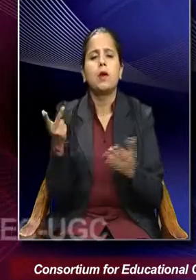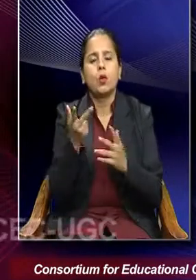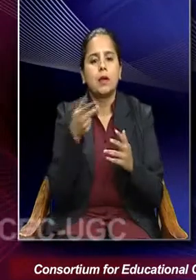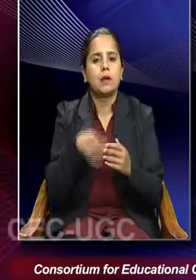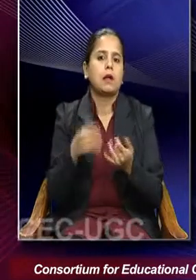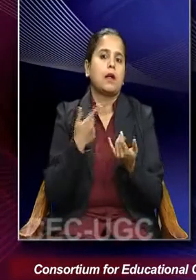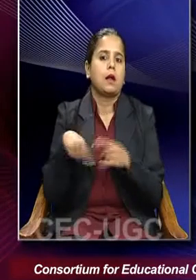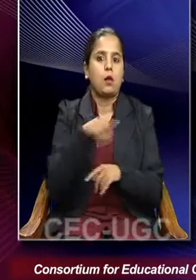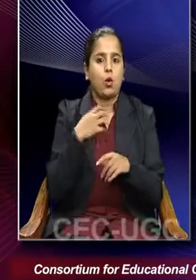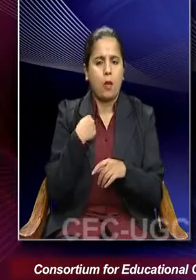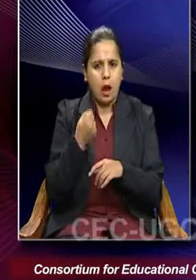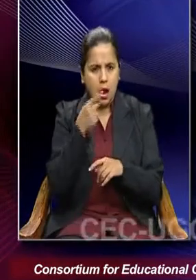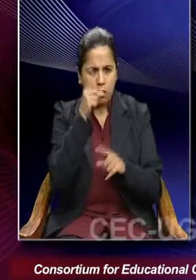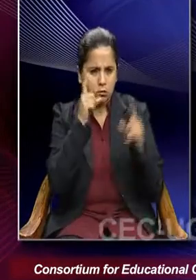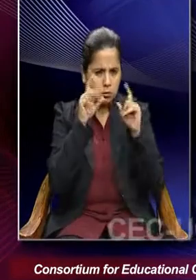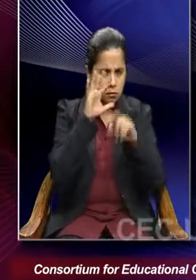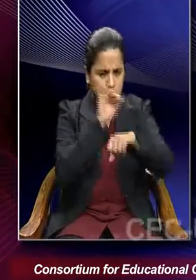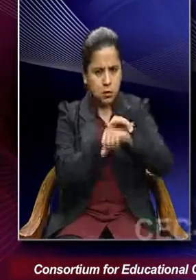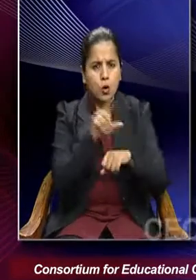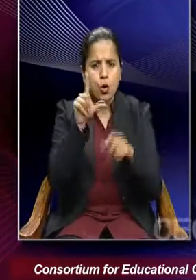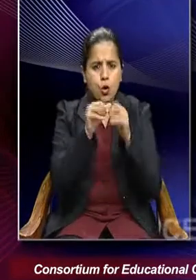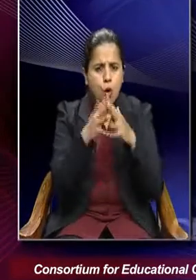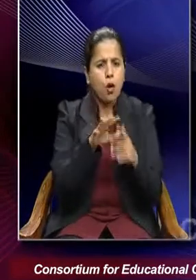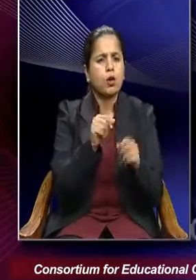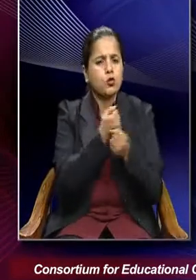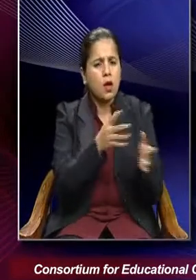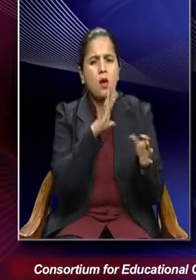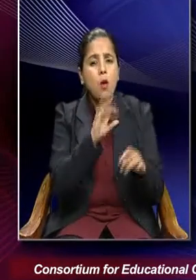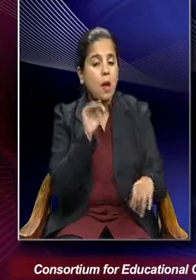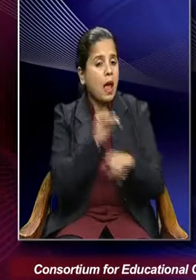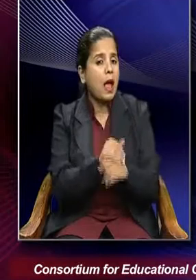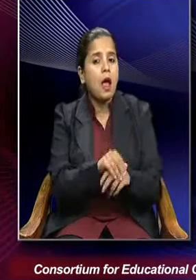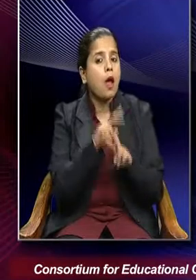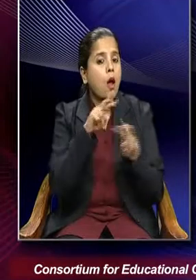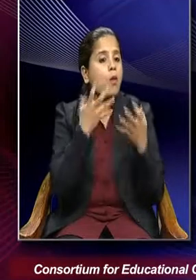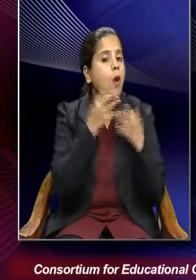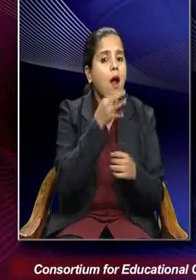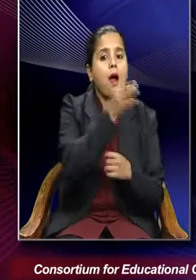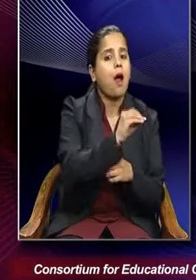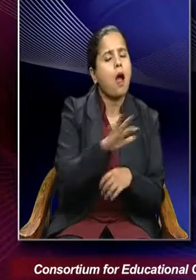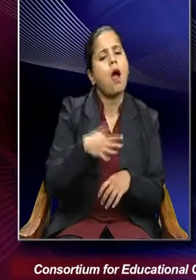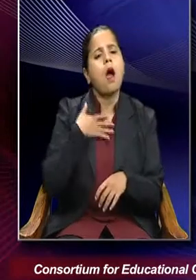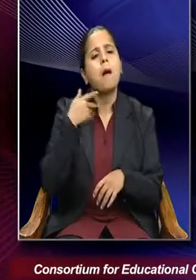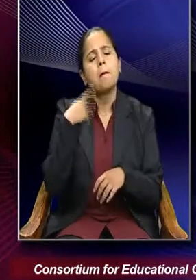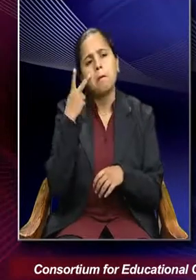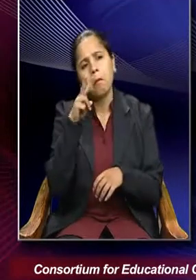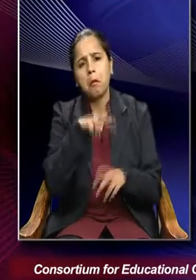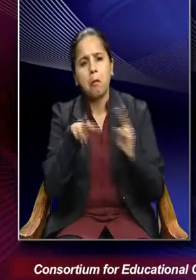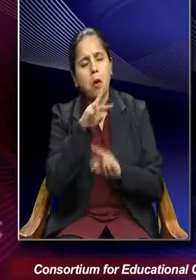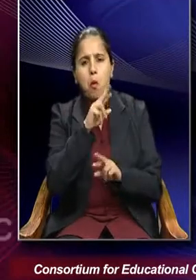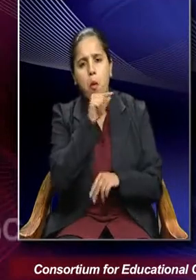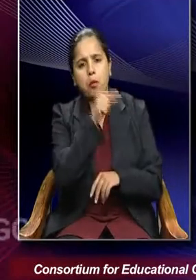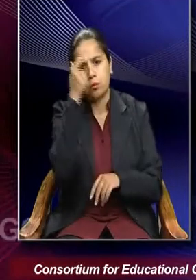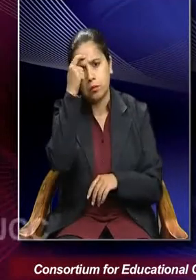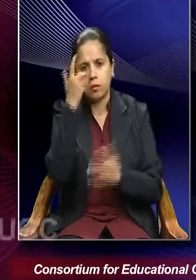rather than laws or generalization. So interpretative sociology promotes the